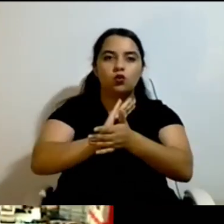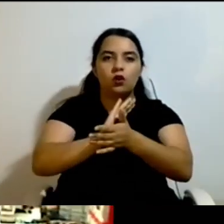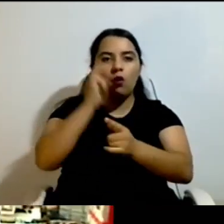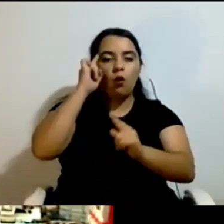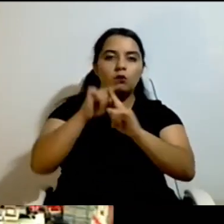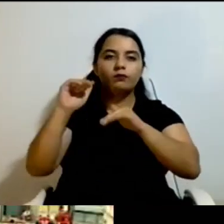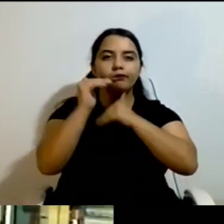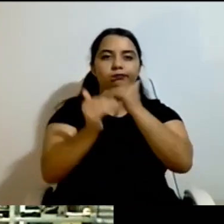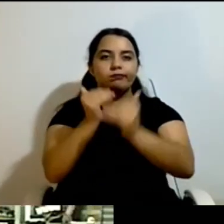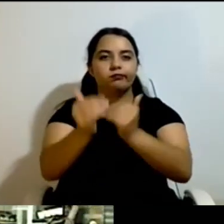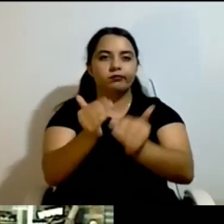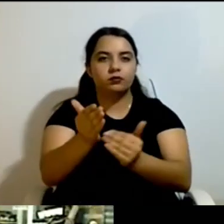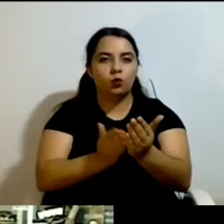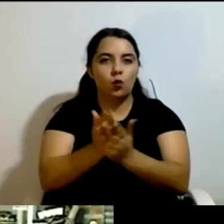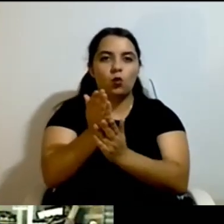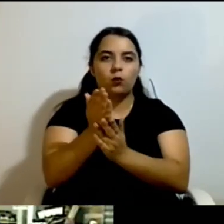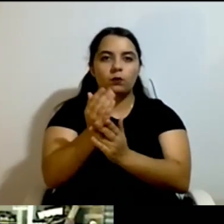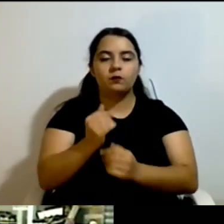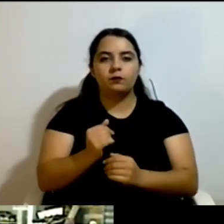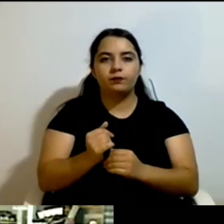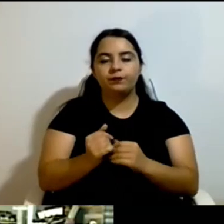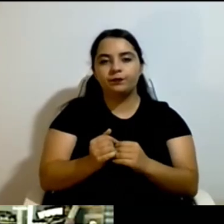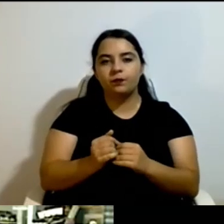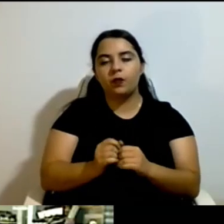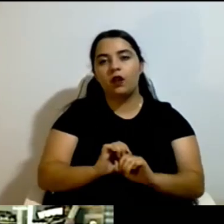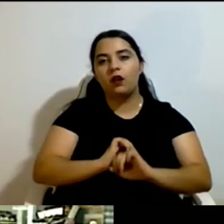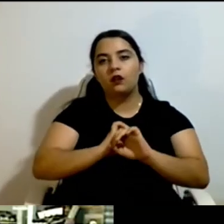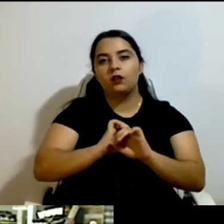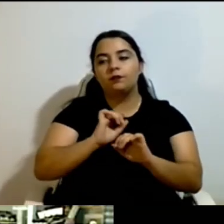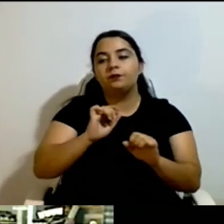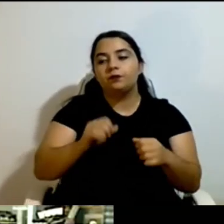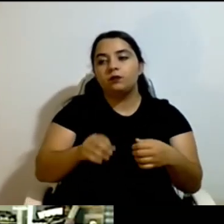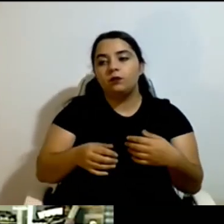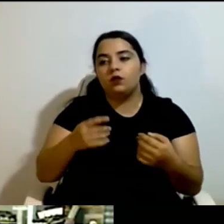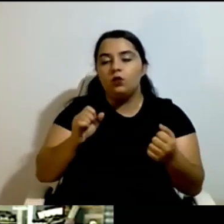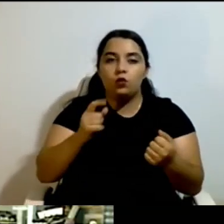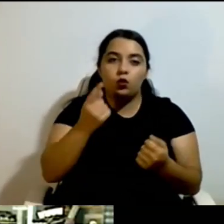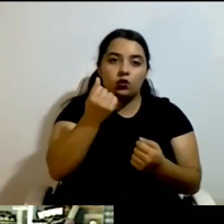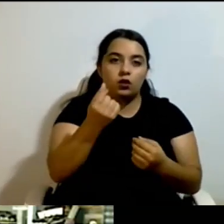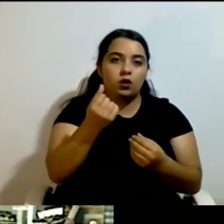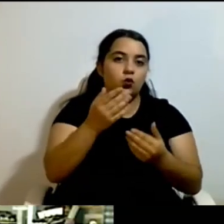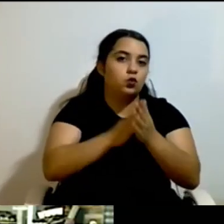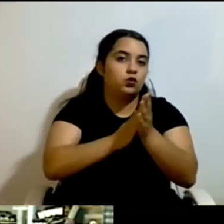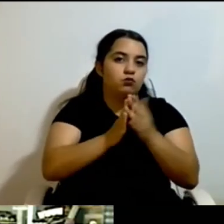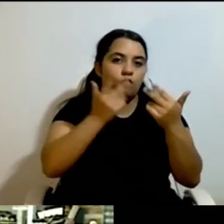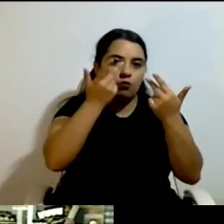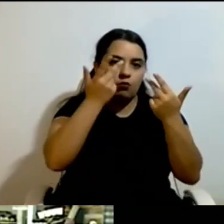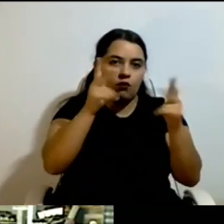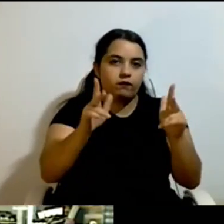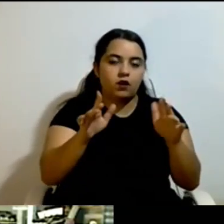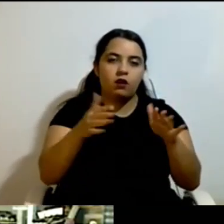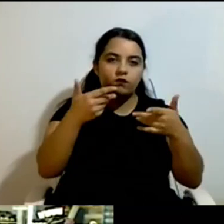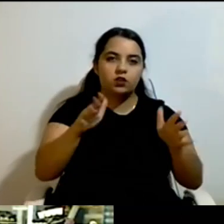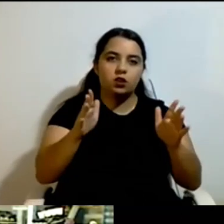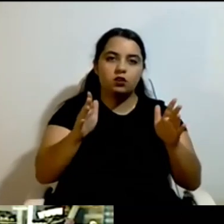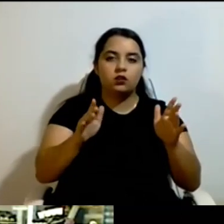theory, we can use the money freely. That means we all only have to write up the hours and after